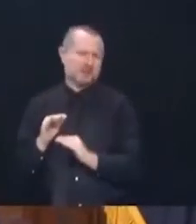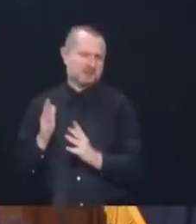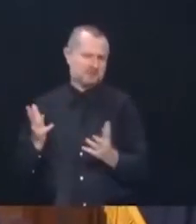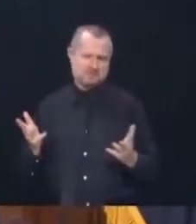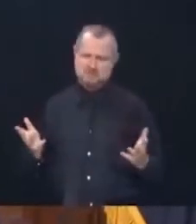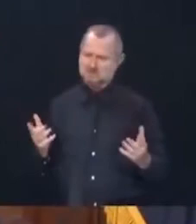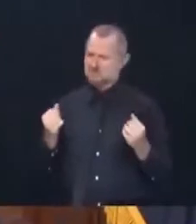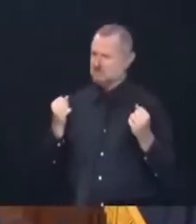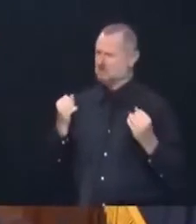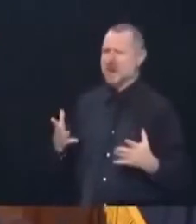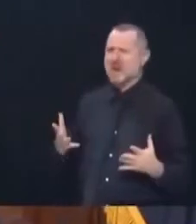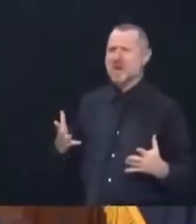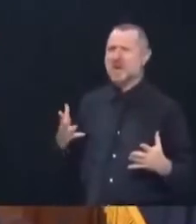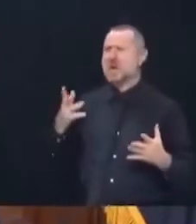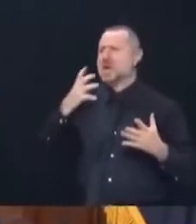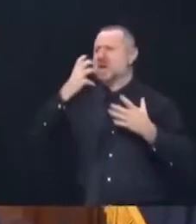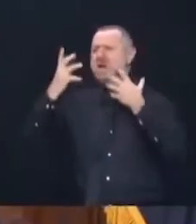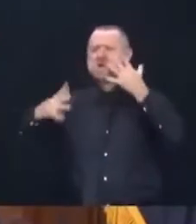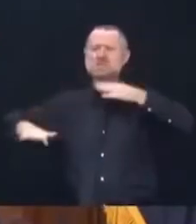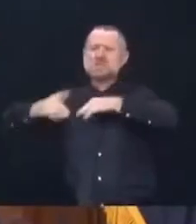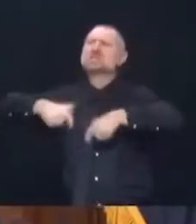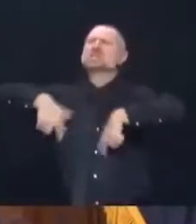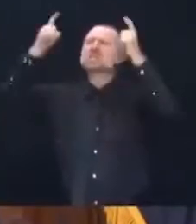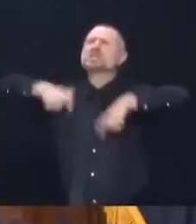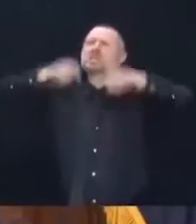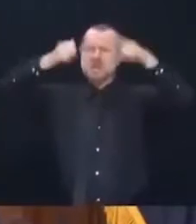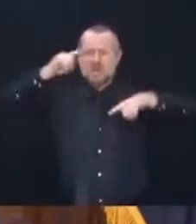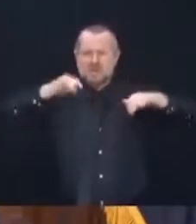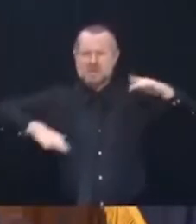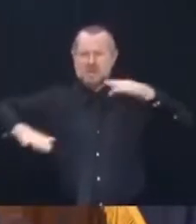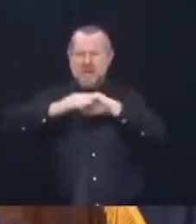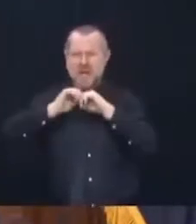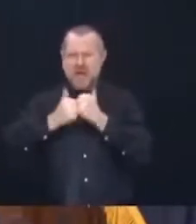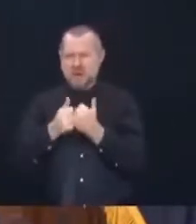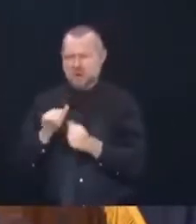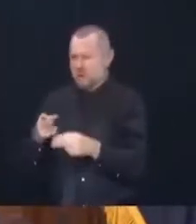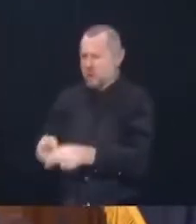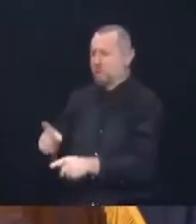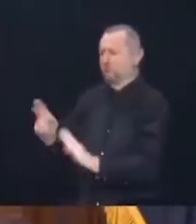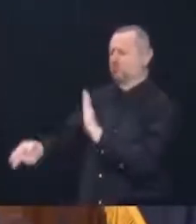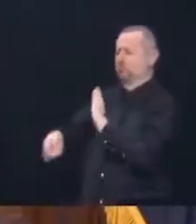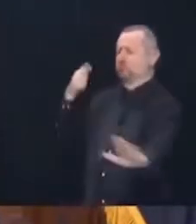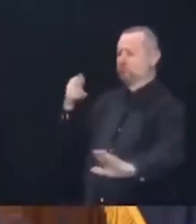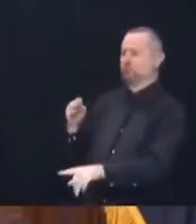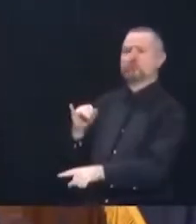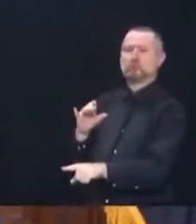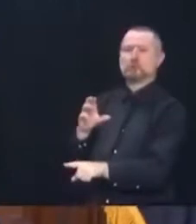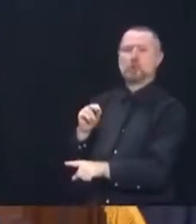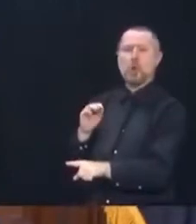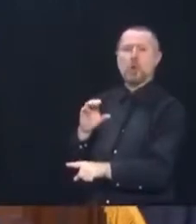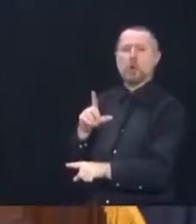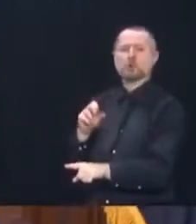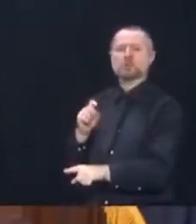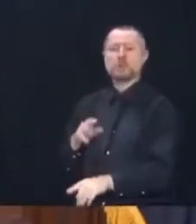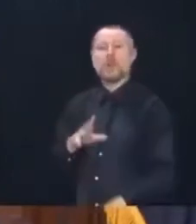center. How would that qualify as a microcluster? Why is that not just a real shutout? Microcluster is not spatially defined.